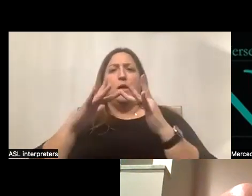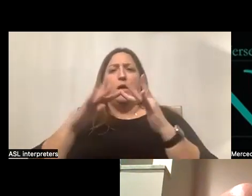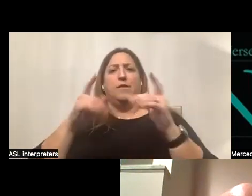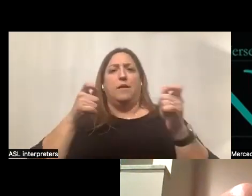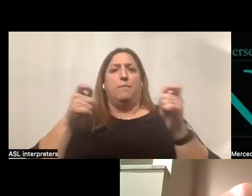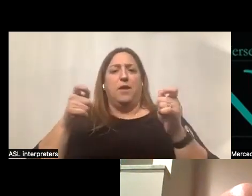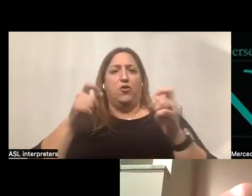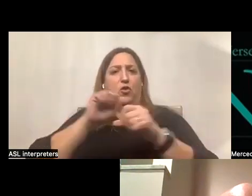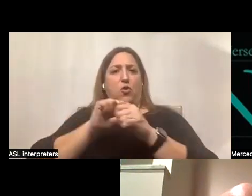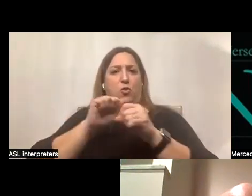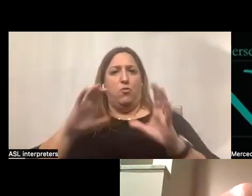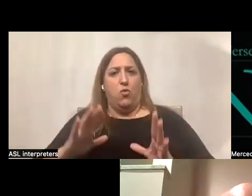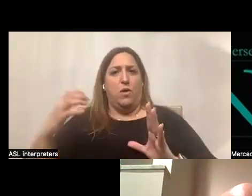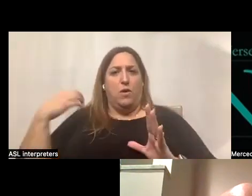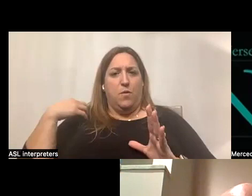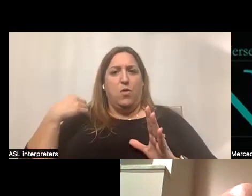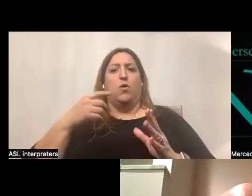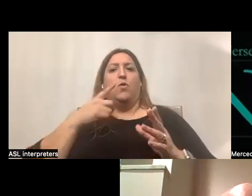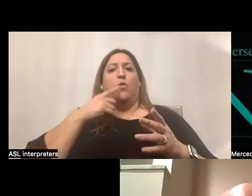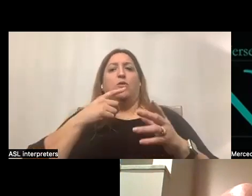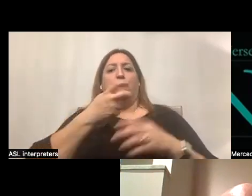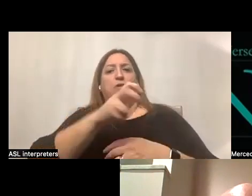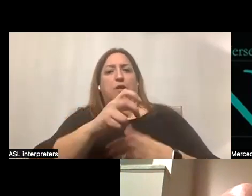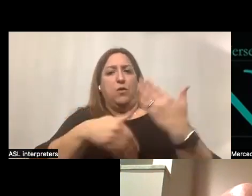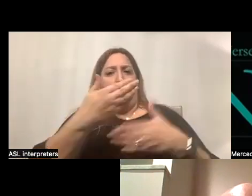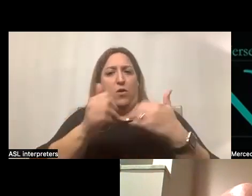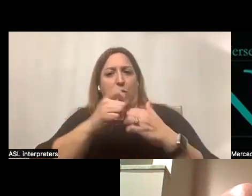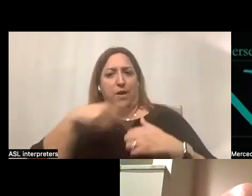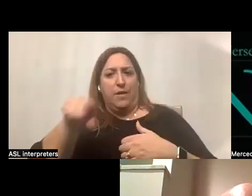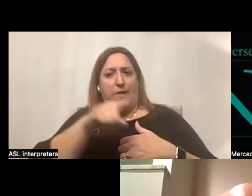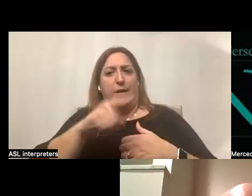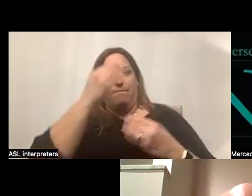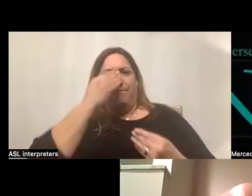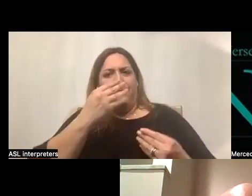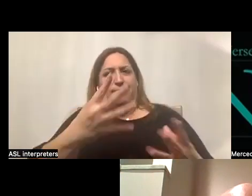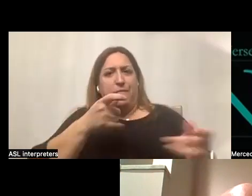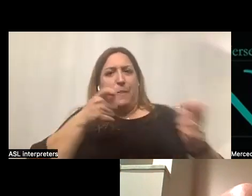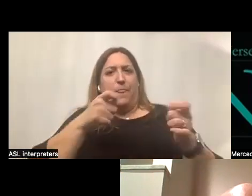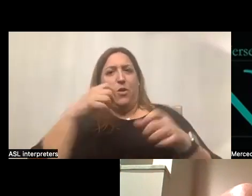reviews the transitioning process with them. They inform the managing employer the